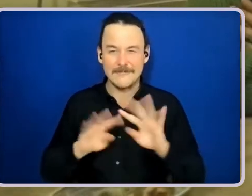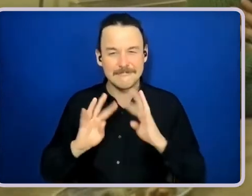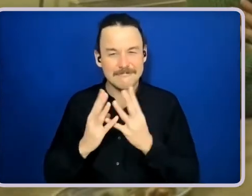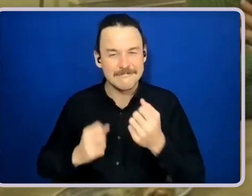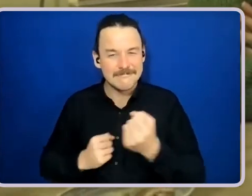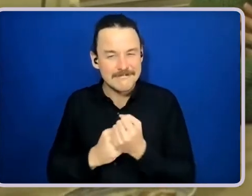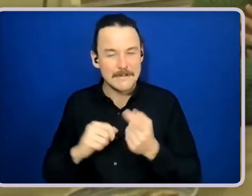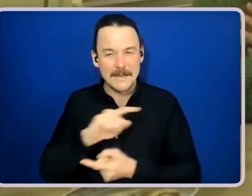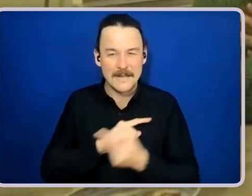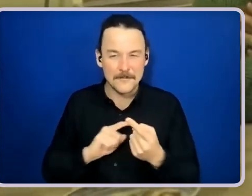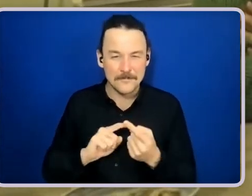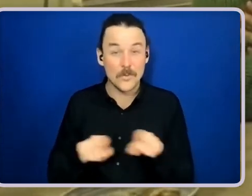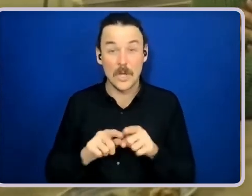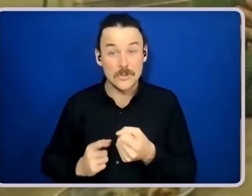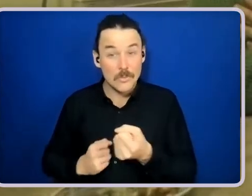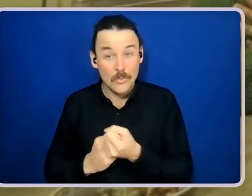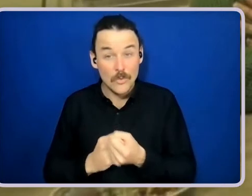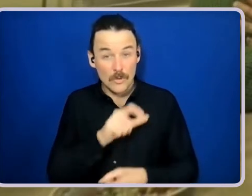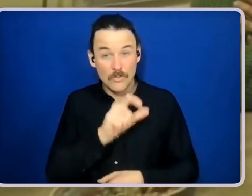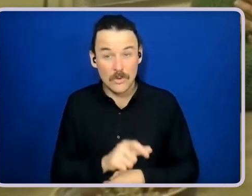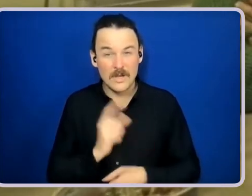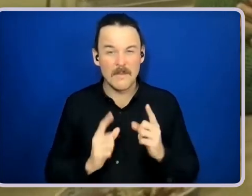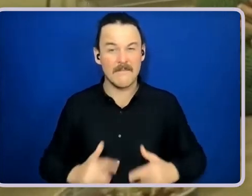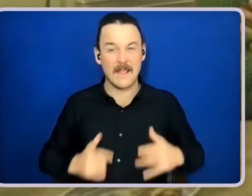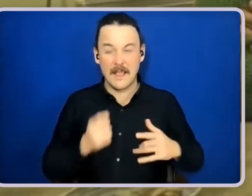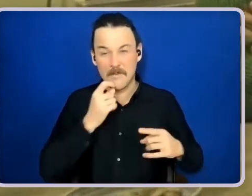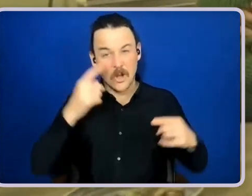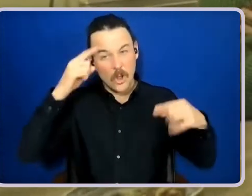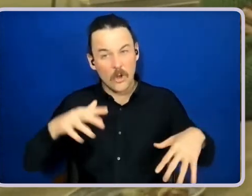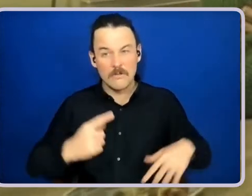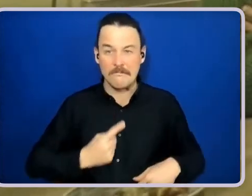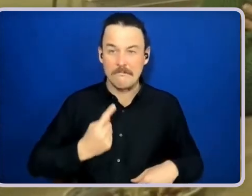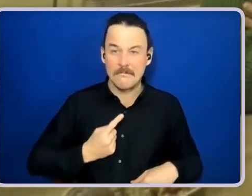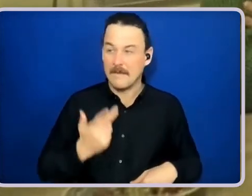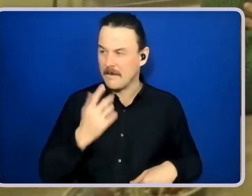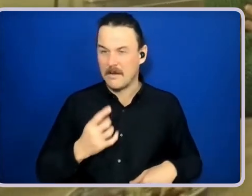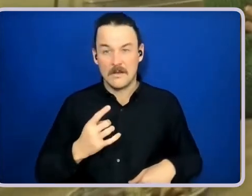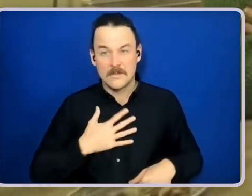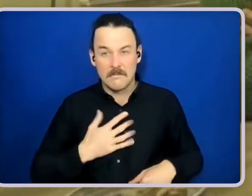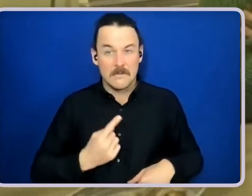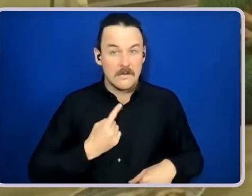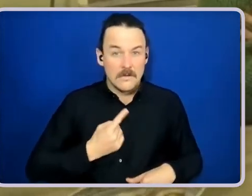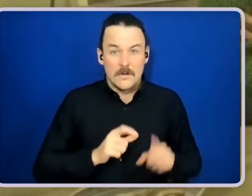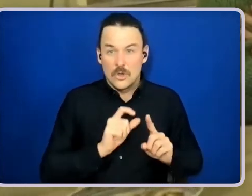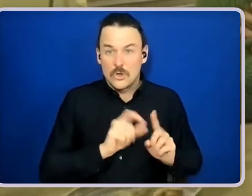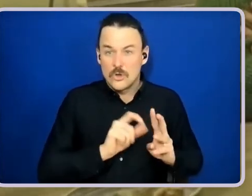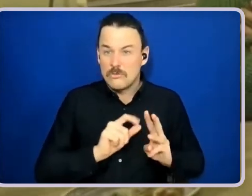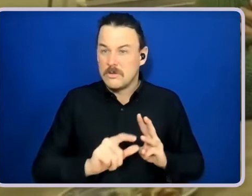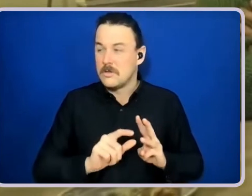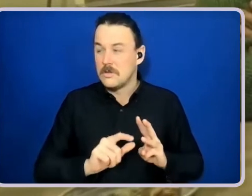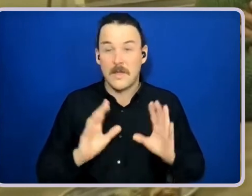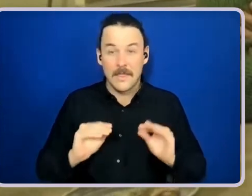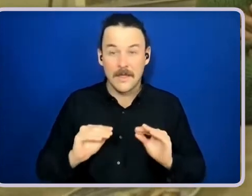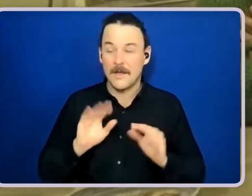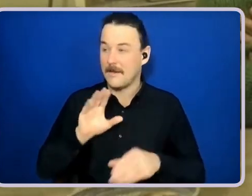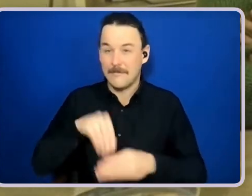It can sometimes be a bit lonely if you're out there, you know, doing all this stuff yourself. So coming to these circle meetings and getting all of